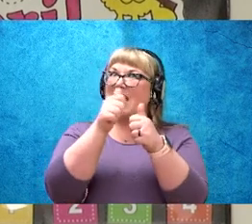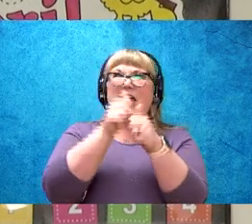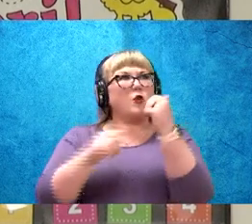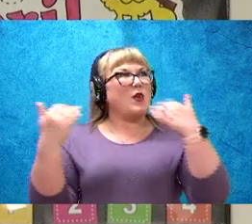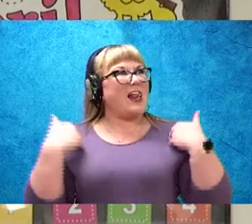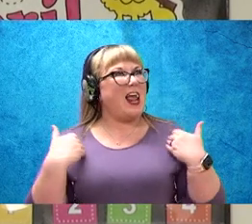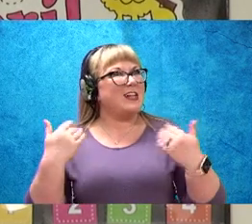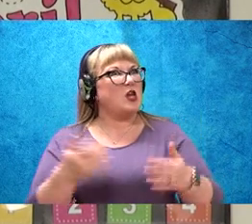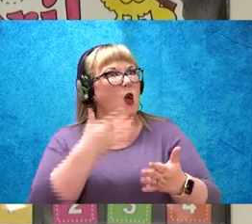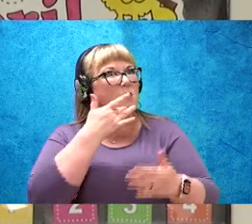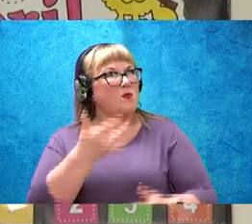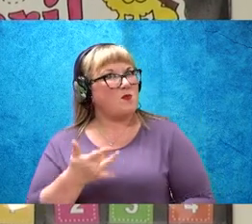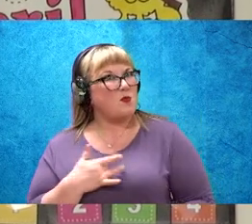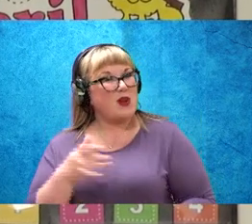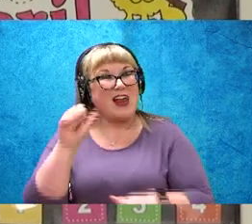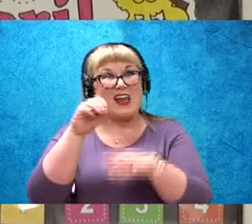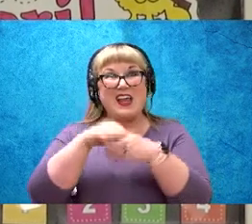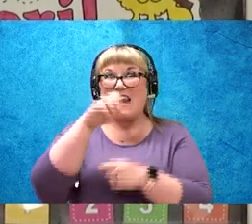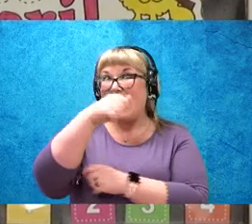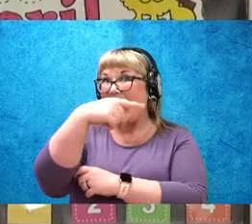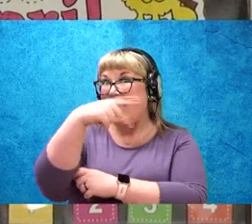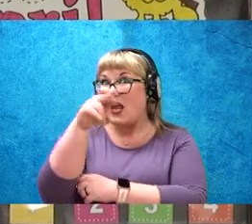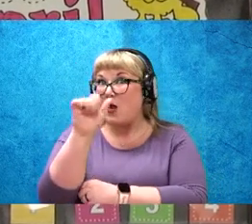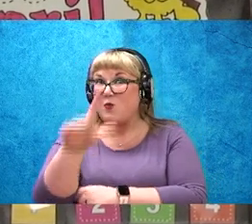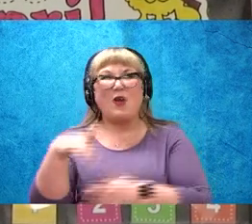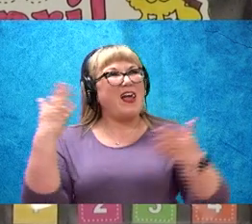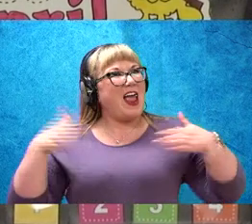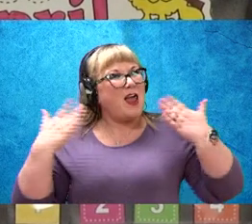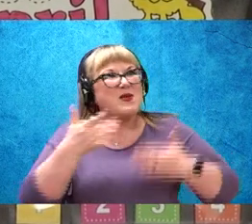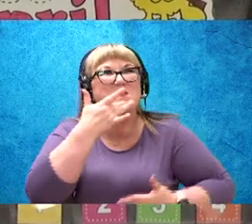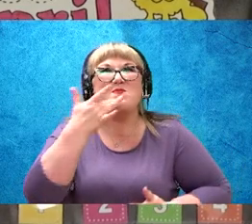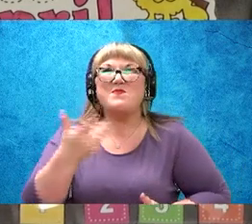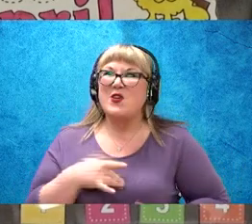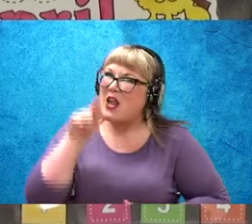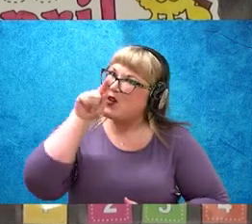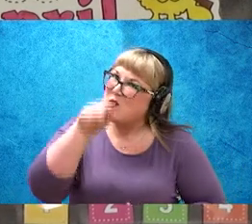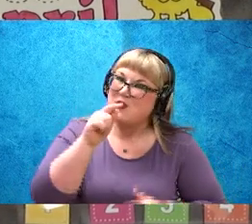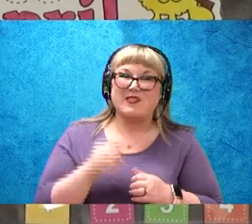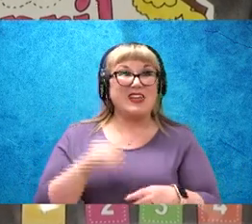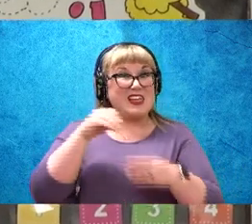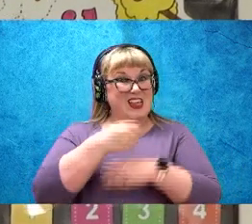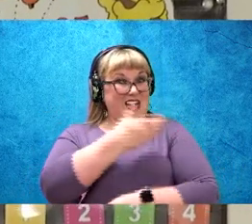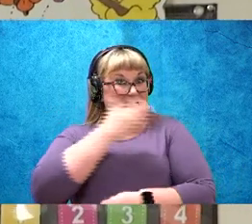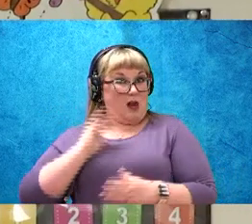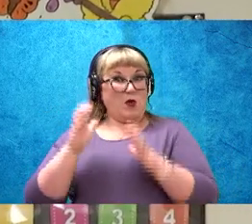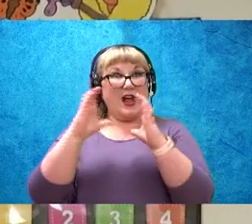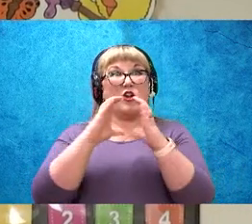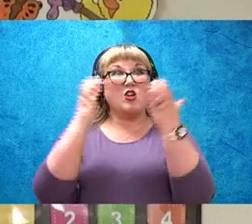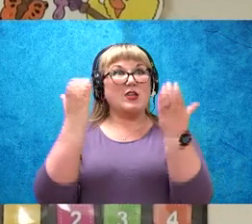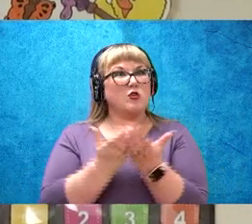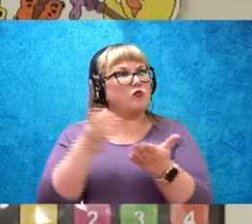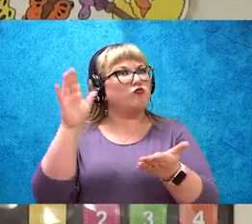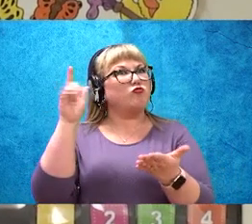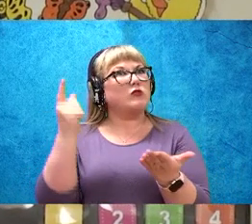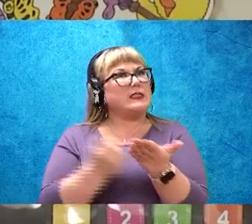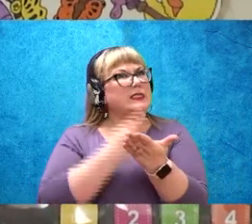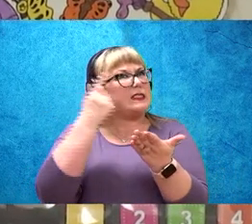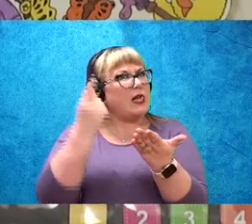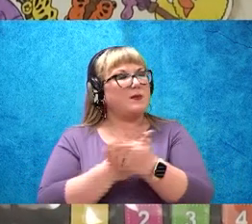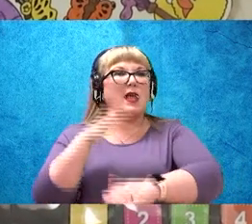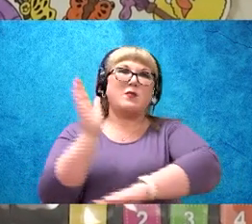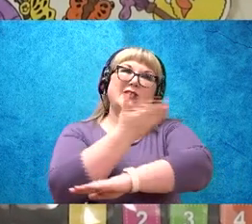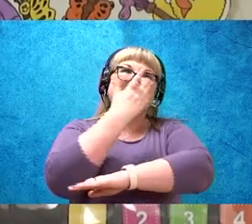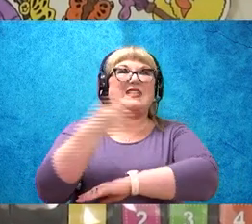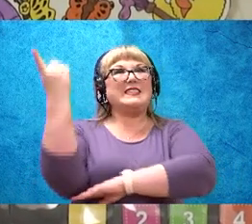birthday in April, happy birthday birthday to you. In our class, we sometimes sing a Days of the Week